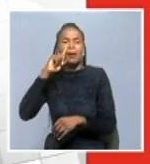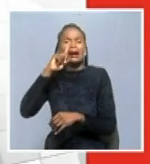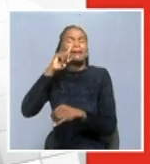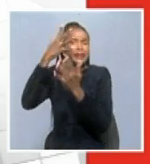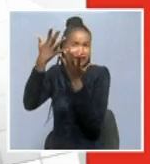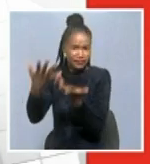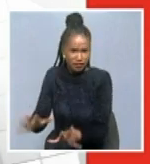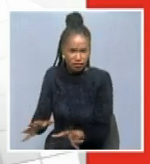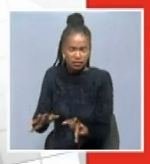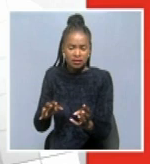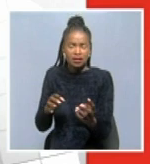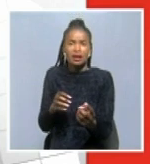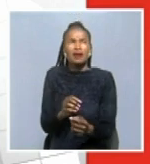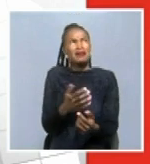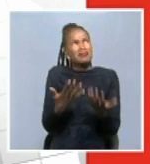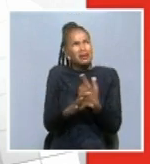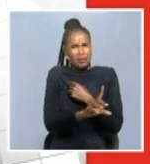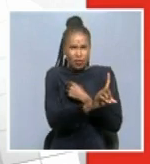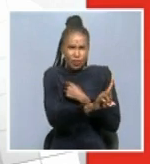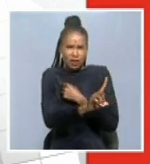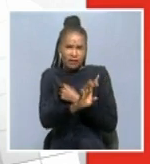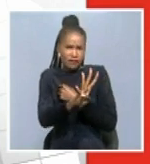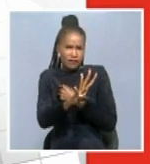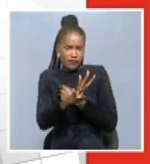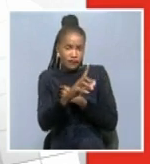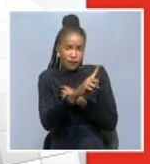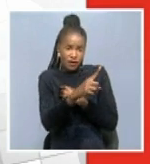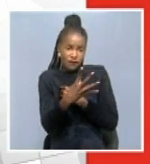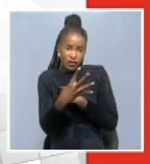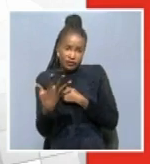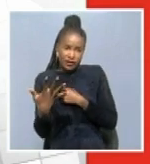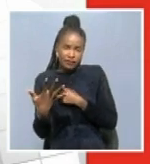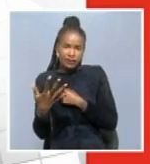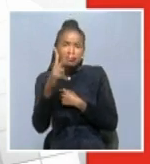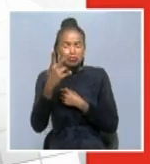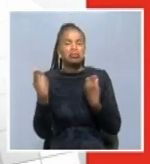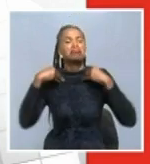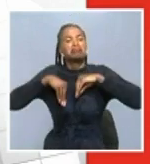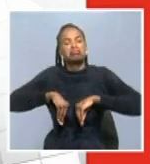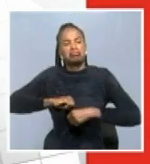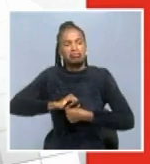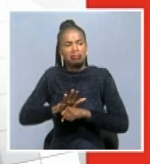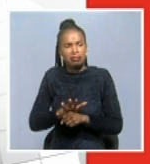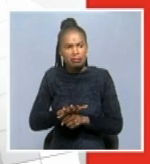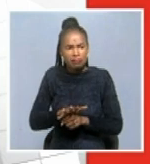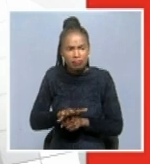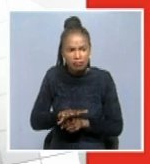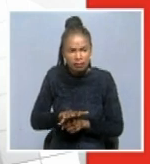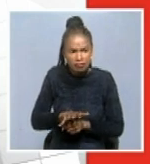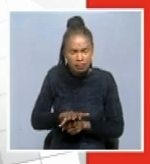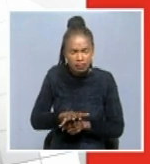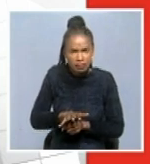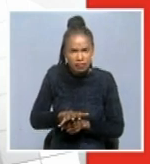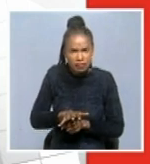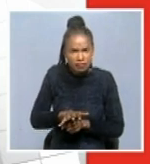we have 145 positive cases. And then we have